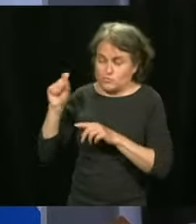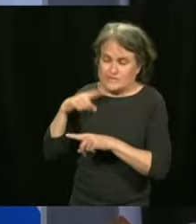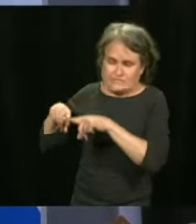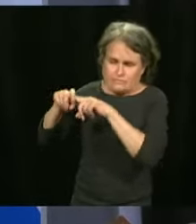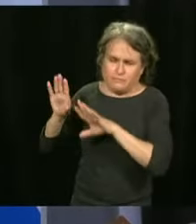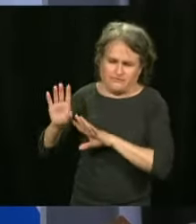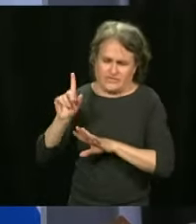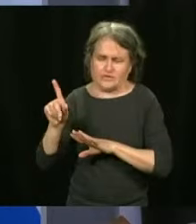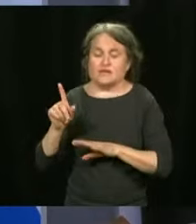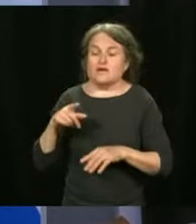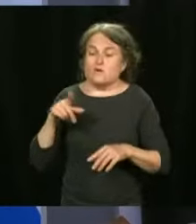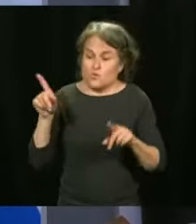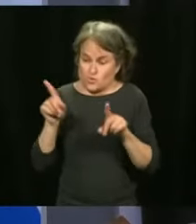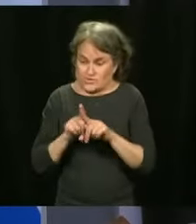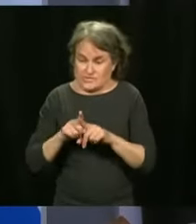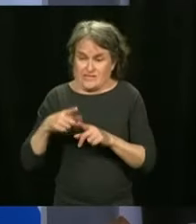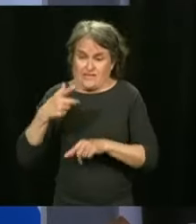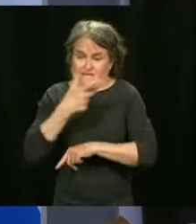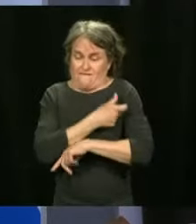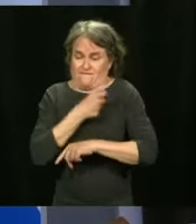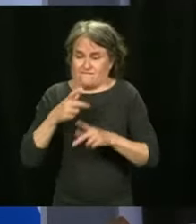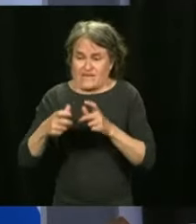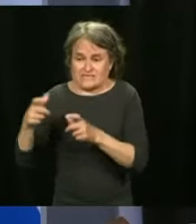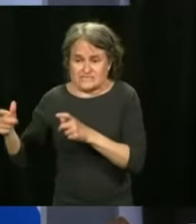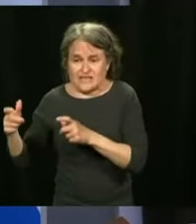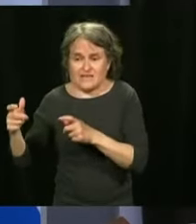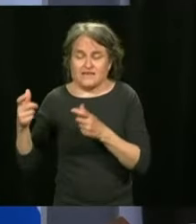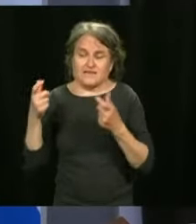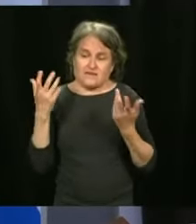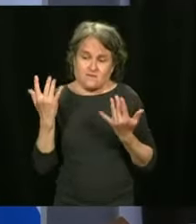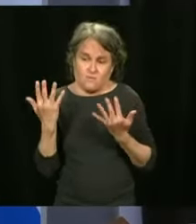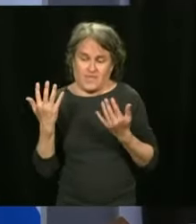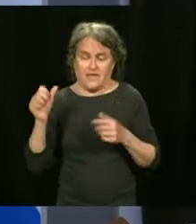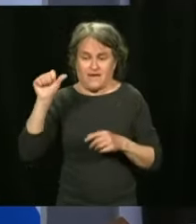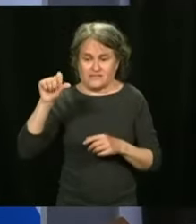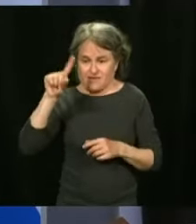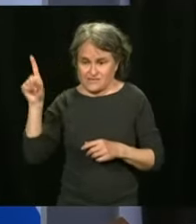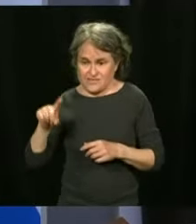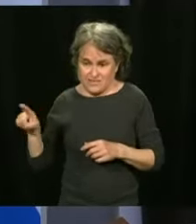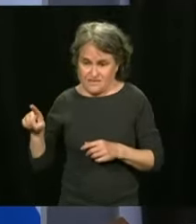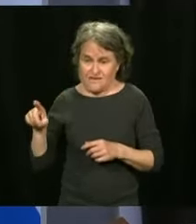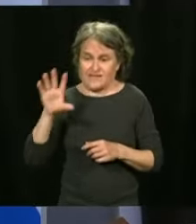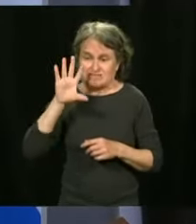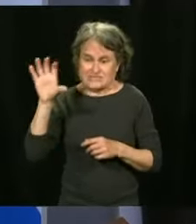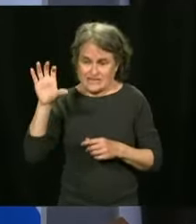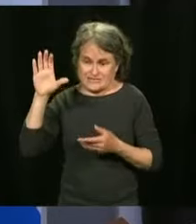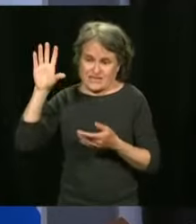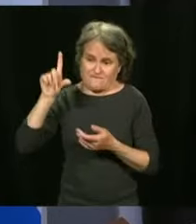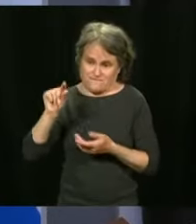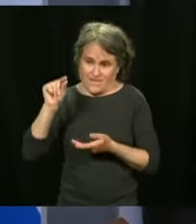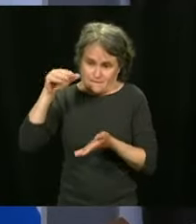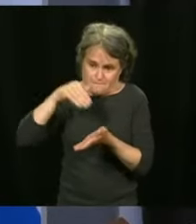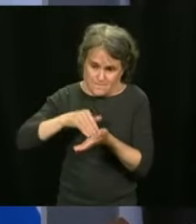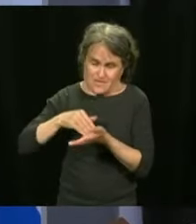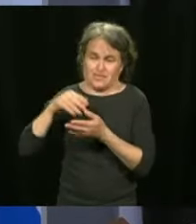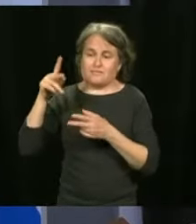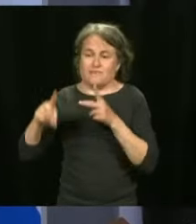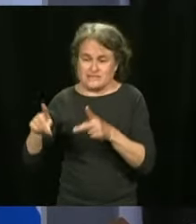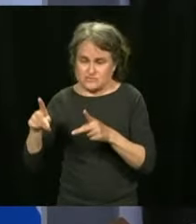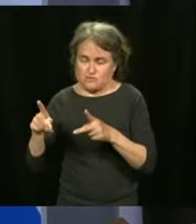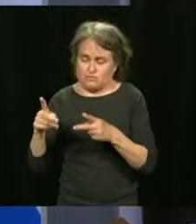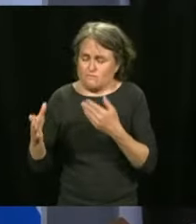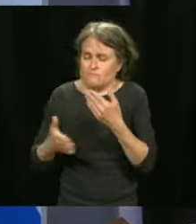We vaccinated 520,000 people with the AstraZeneca vaccine, and that means that close to, well, half a million people are protected currently.